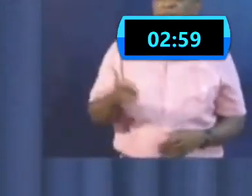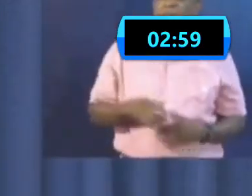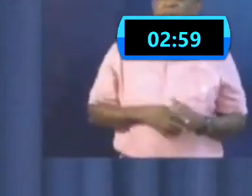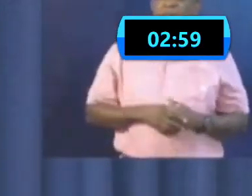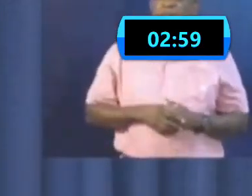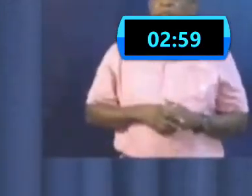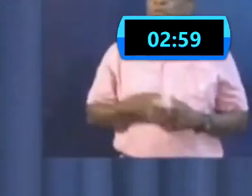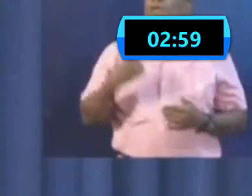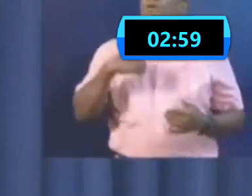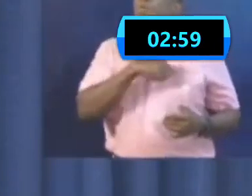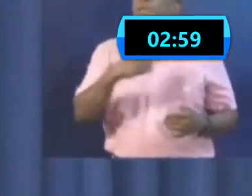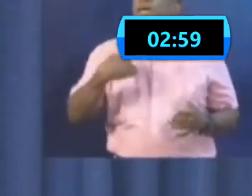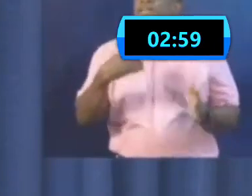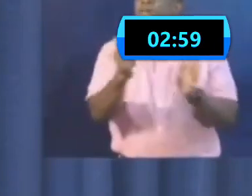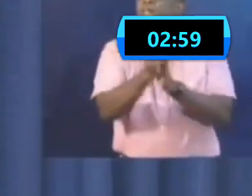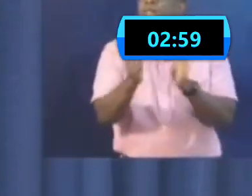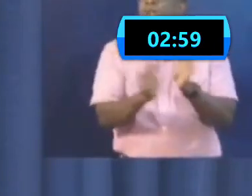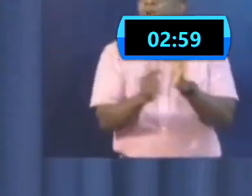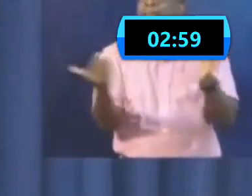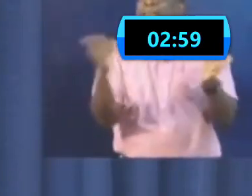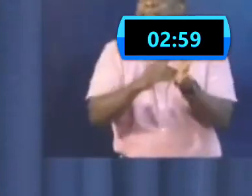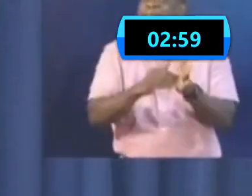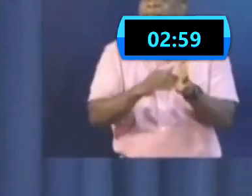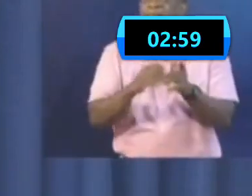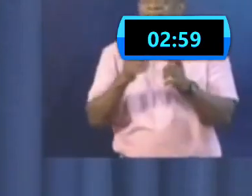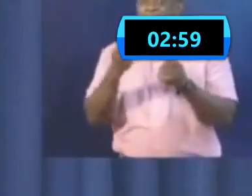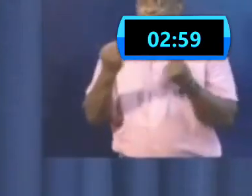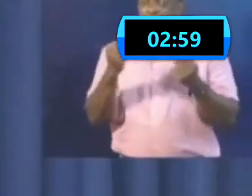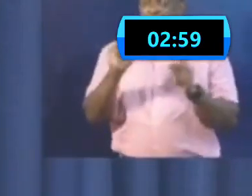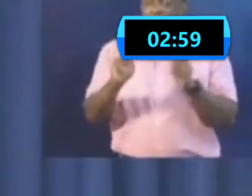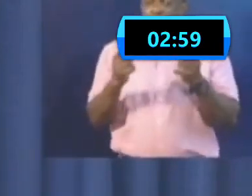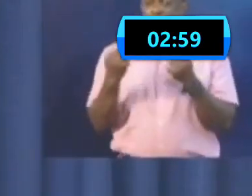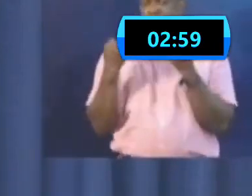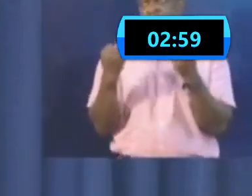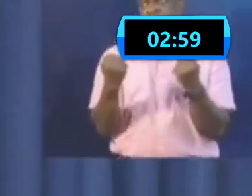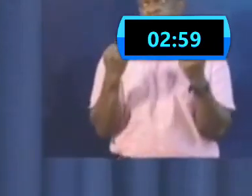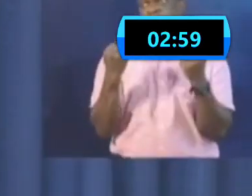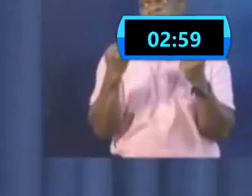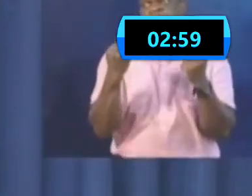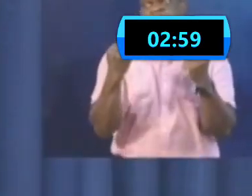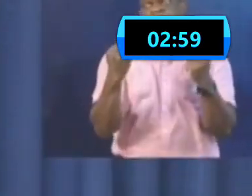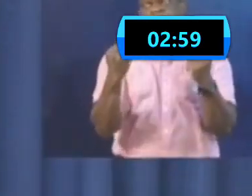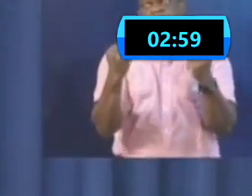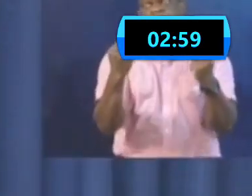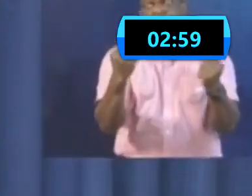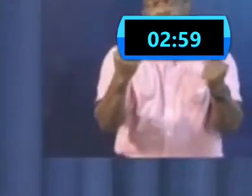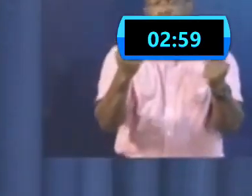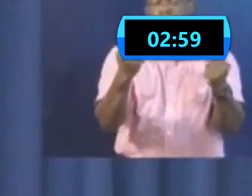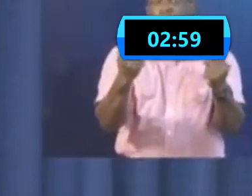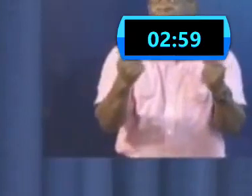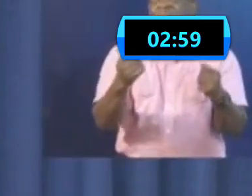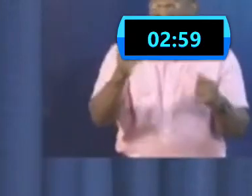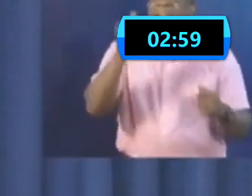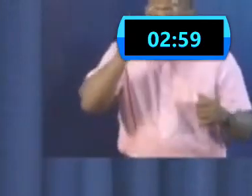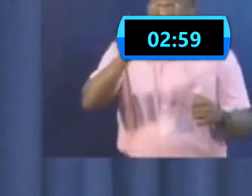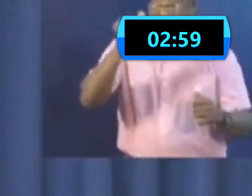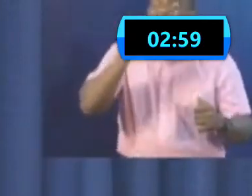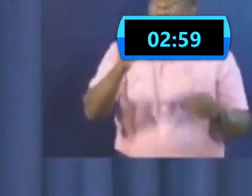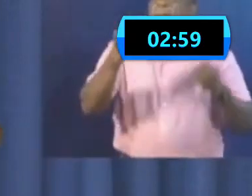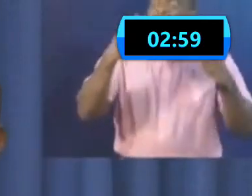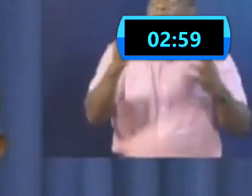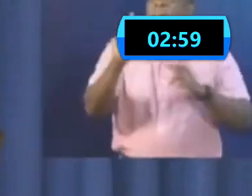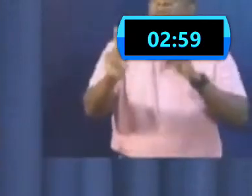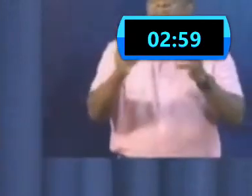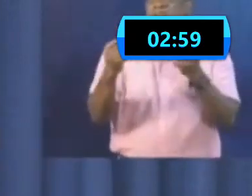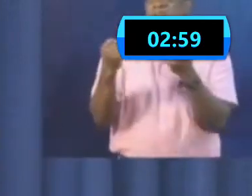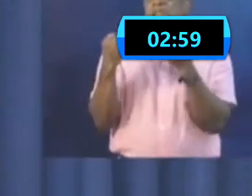speeding. At any given point in time, there are thousands of persons in this country who speeding. But the police doesn't have